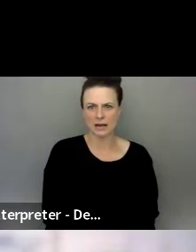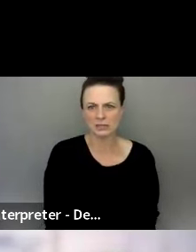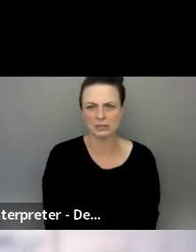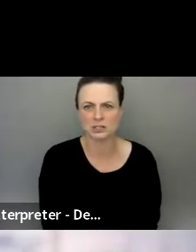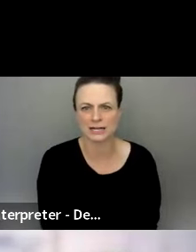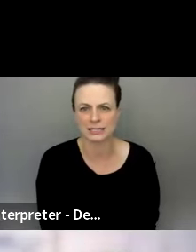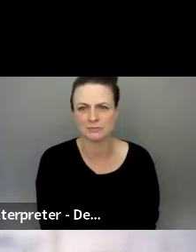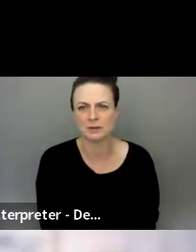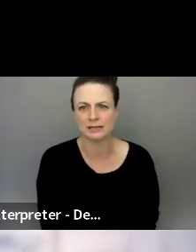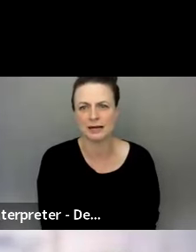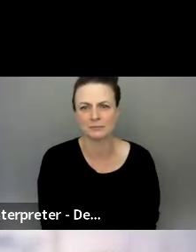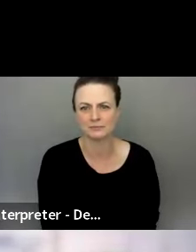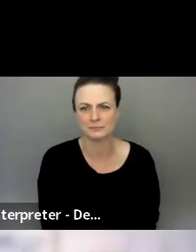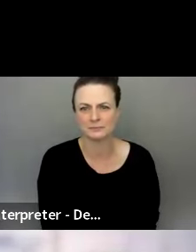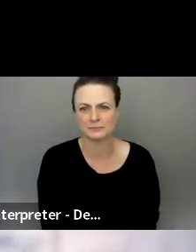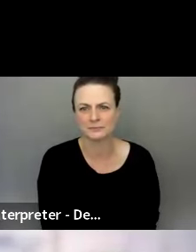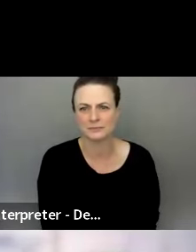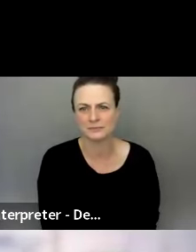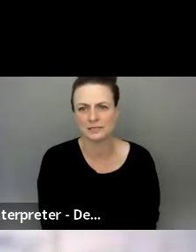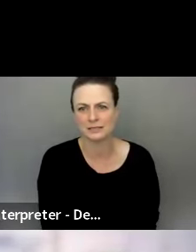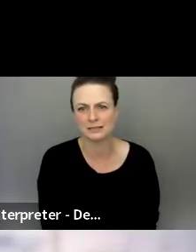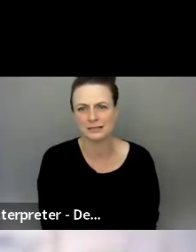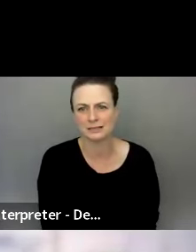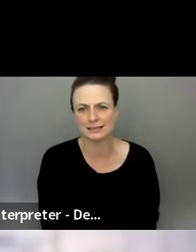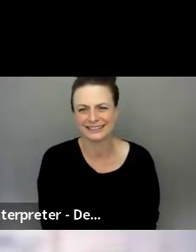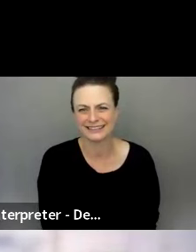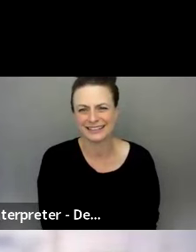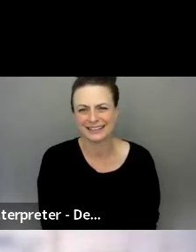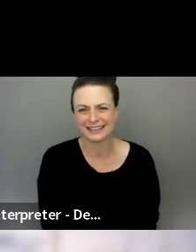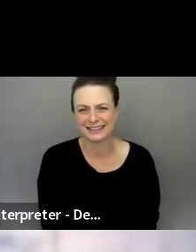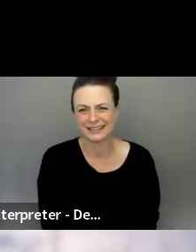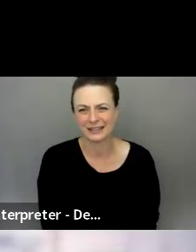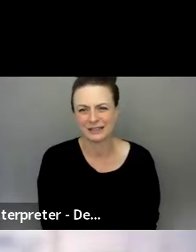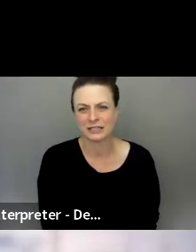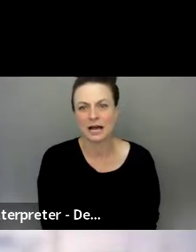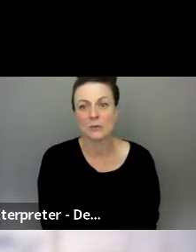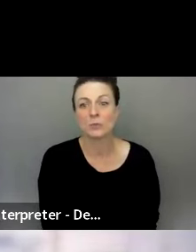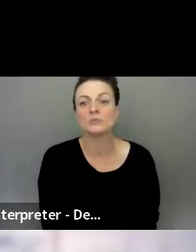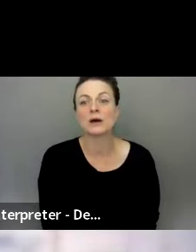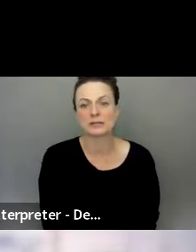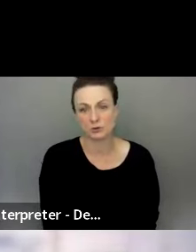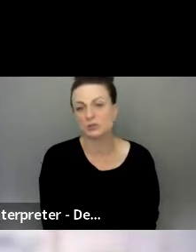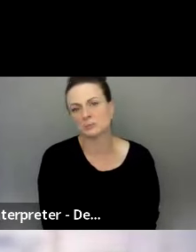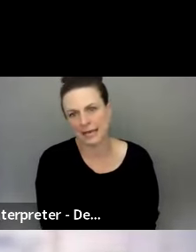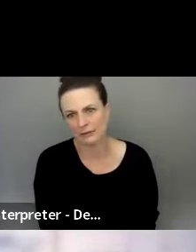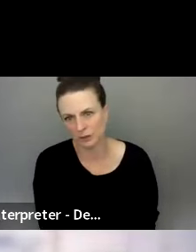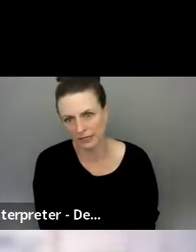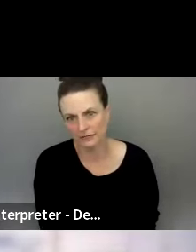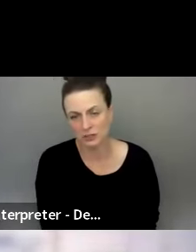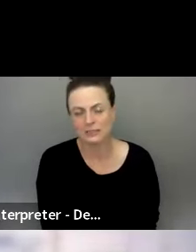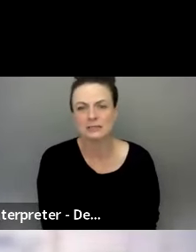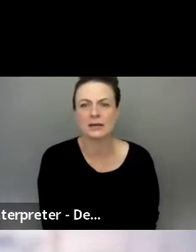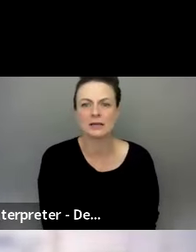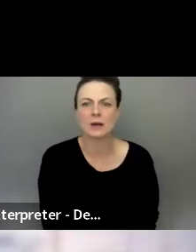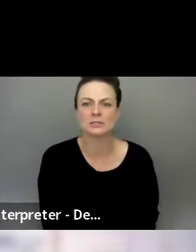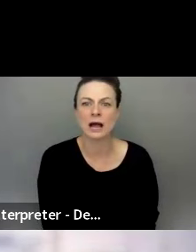I was a little distracted, but yeah. Yeah. just began really